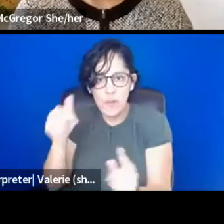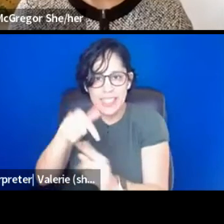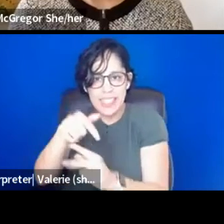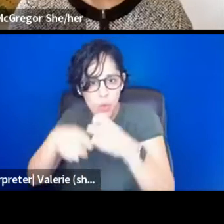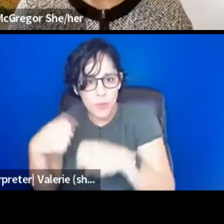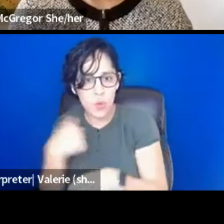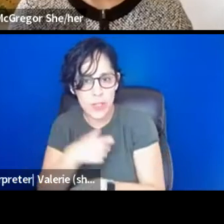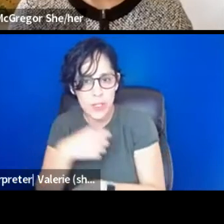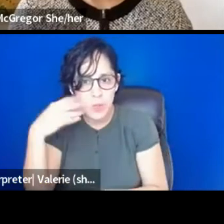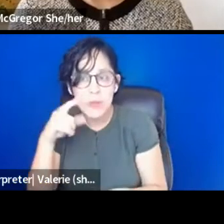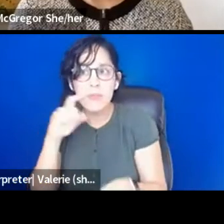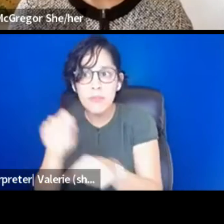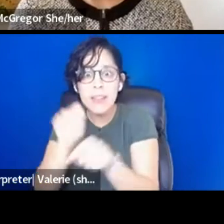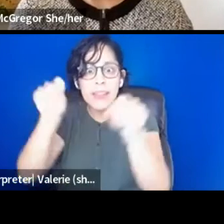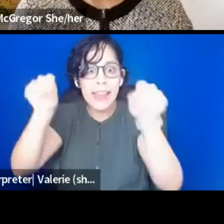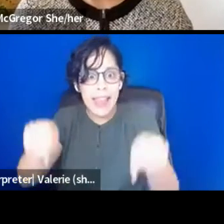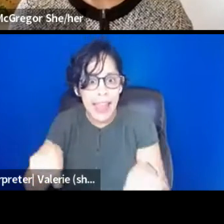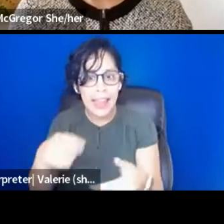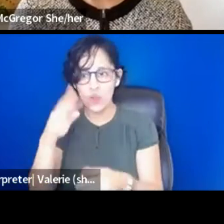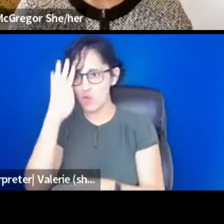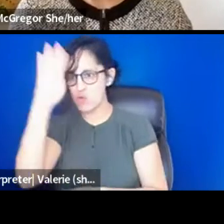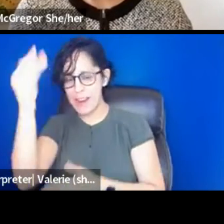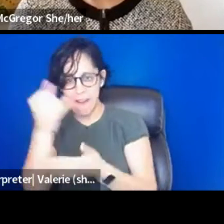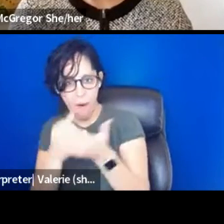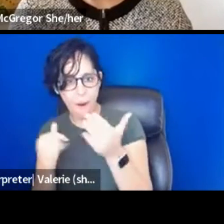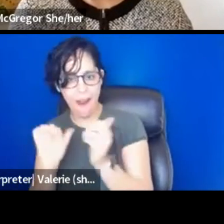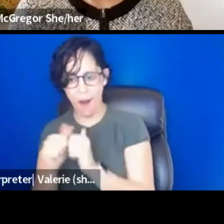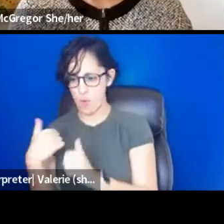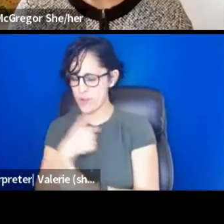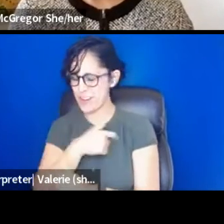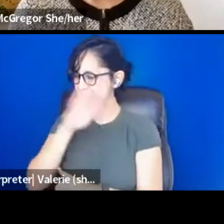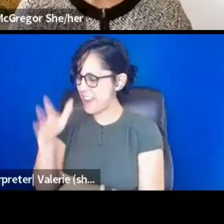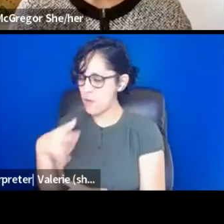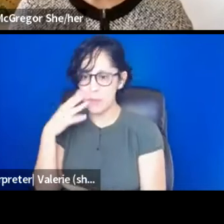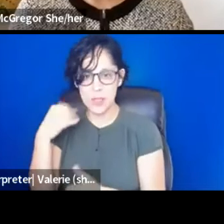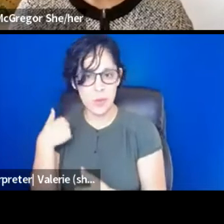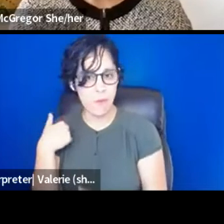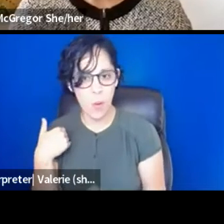Could actually create art in a way that we've never seen before.